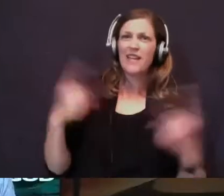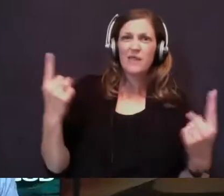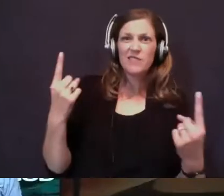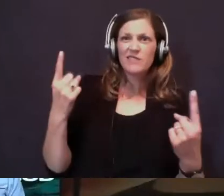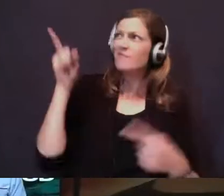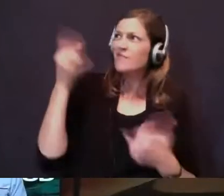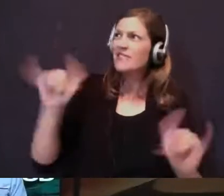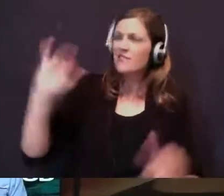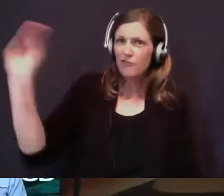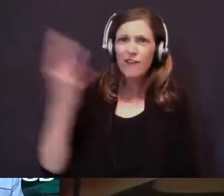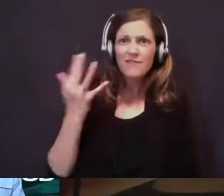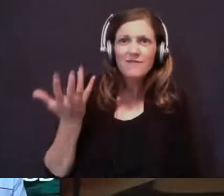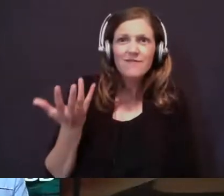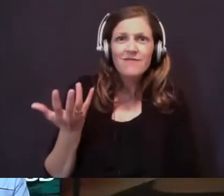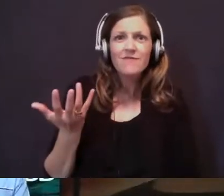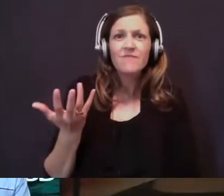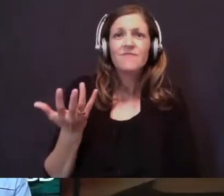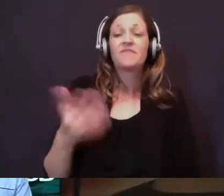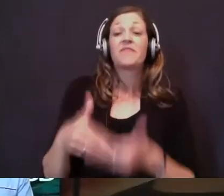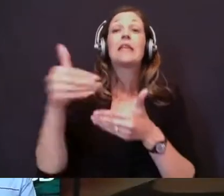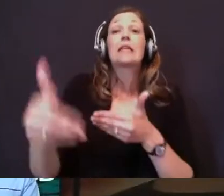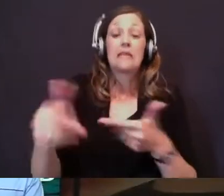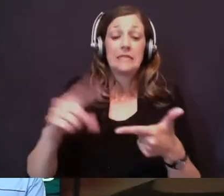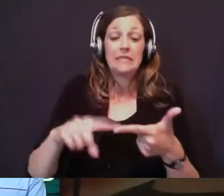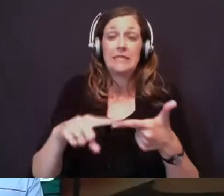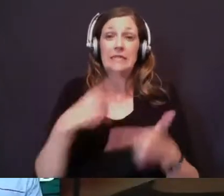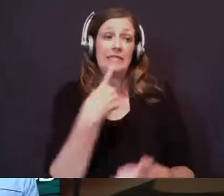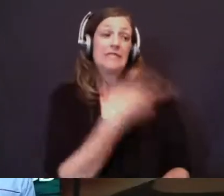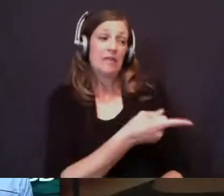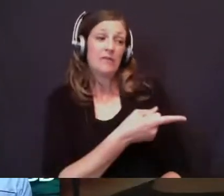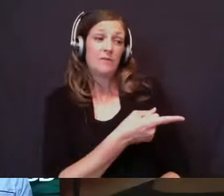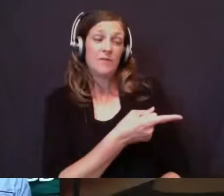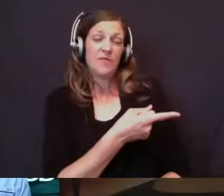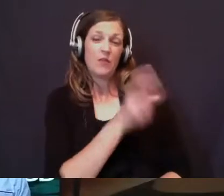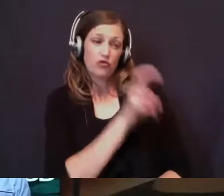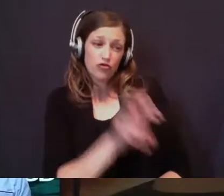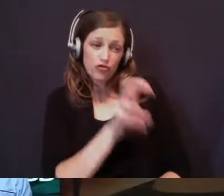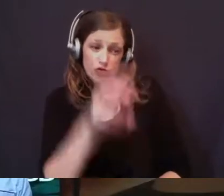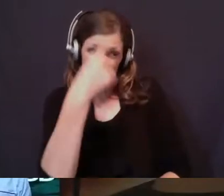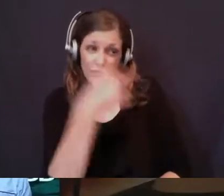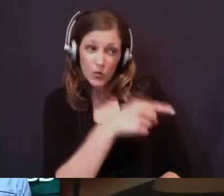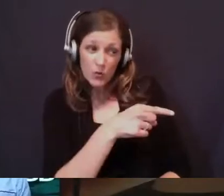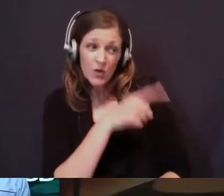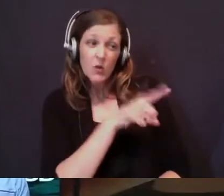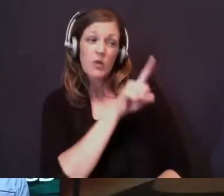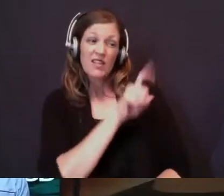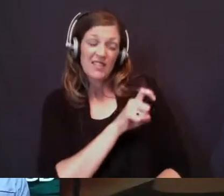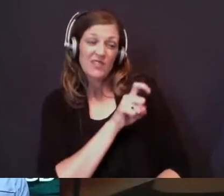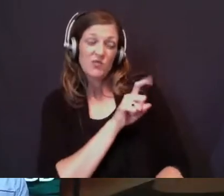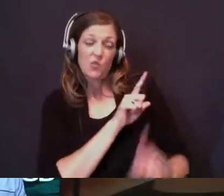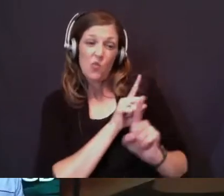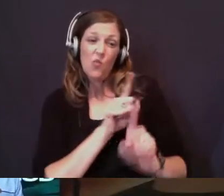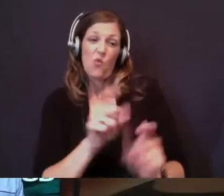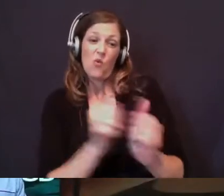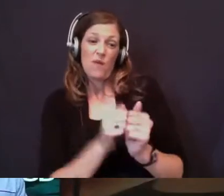Next, he tells Elijah, Elijah, there's a journey for you. You need to walk in my strength,